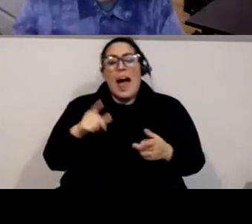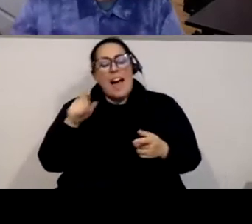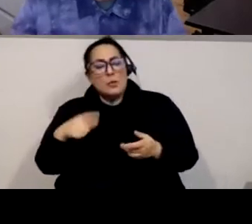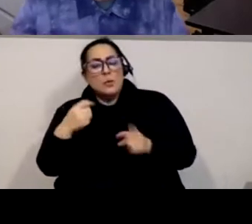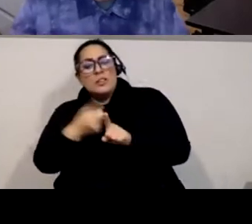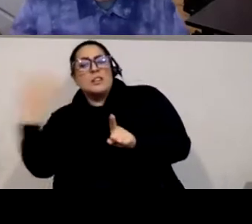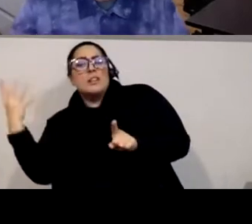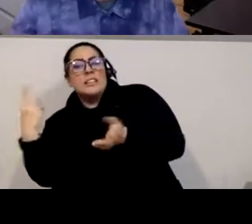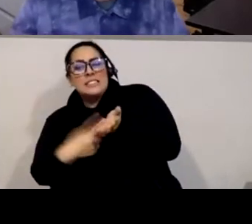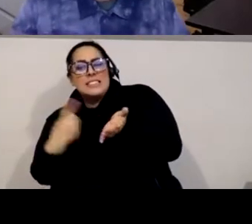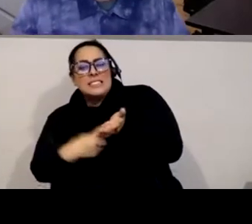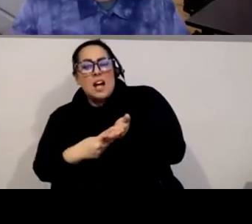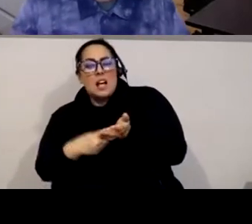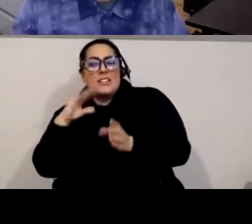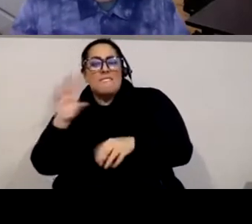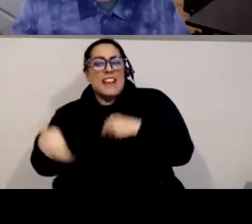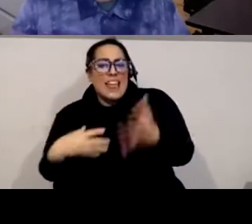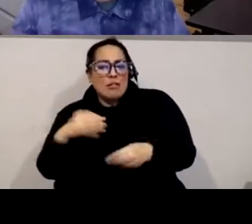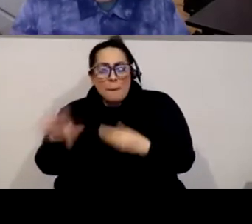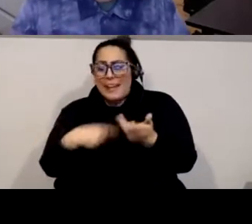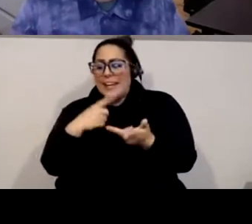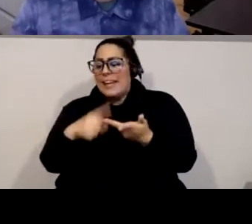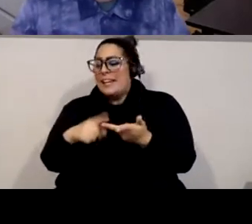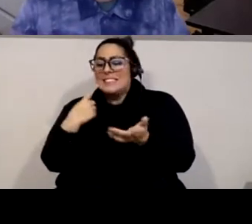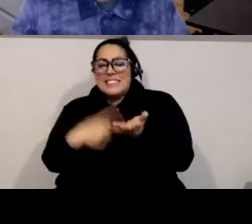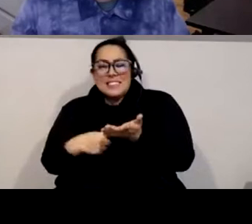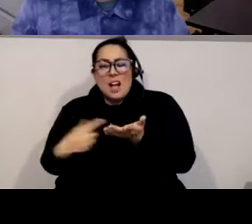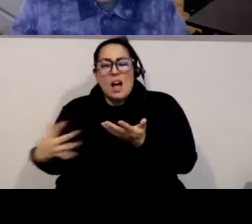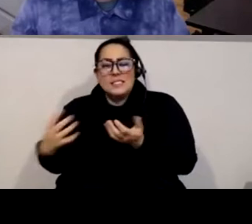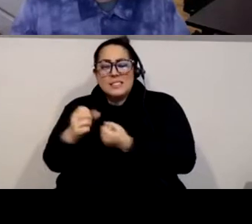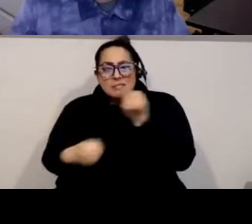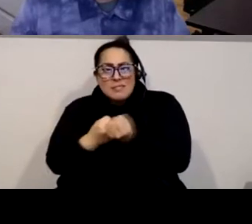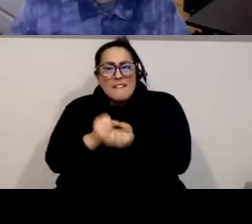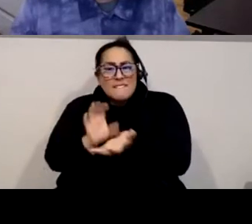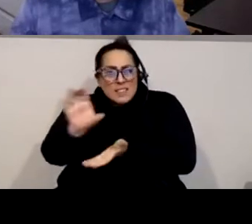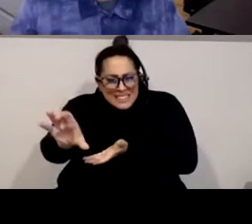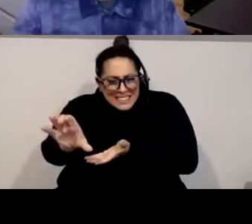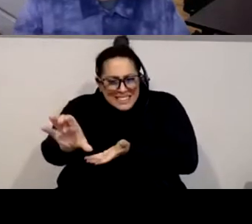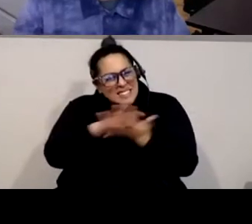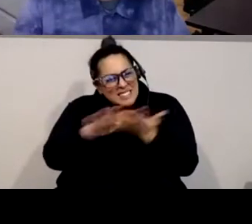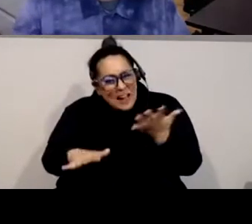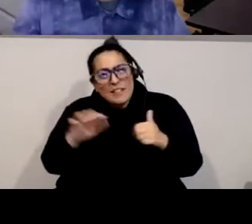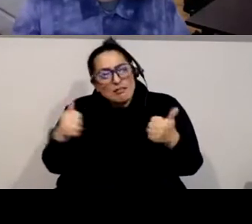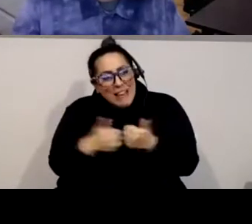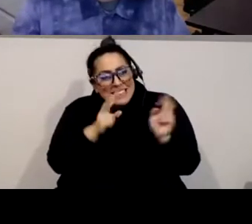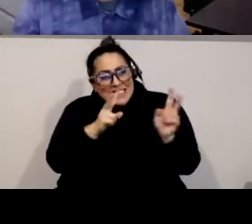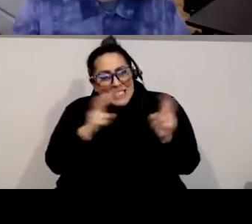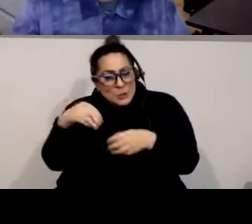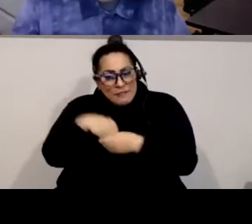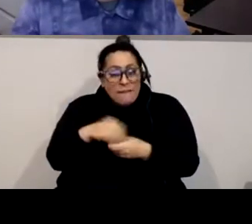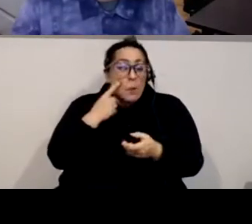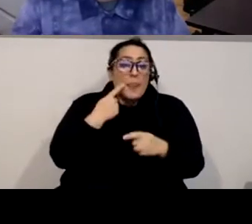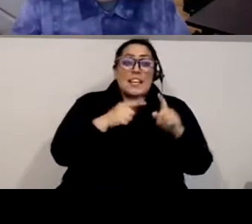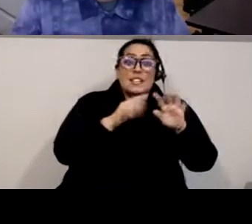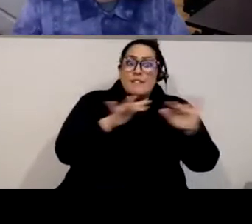philanthropy and um uh the very challenging issues of diversity and marginalization and the